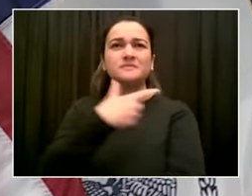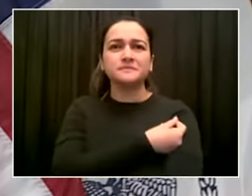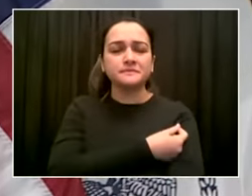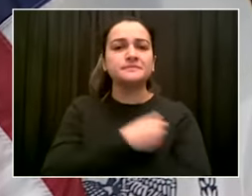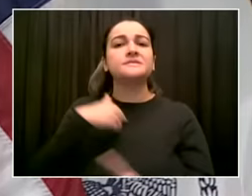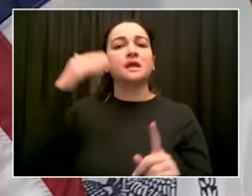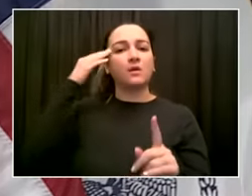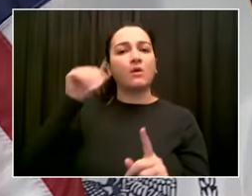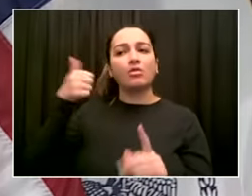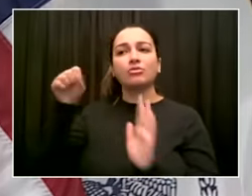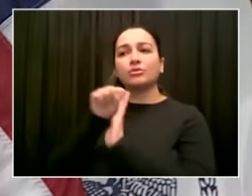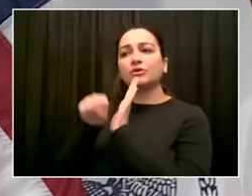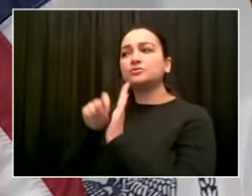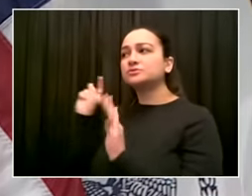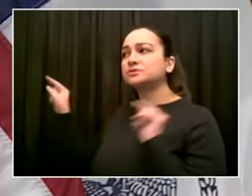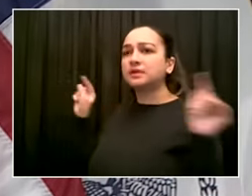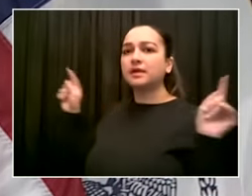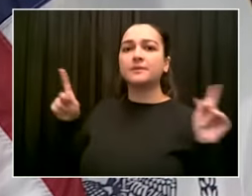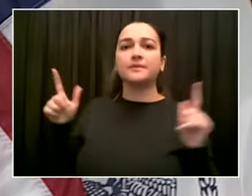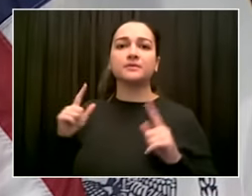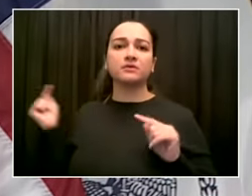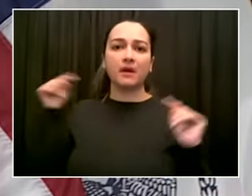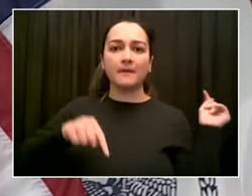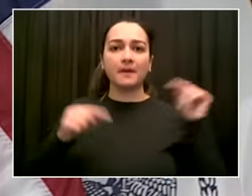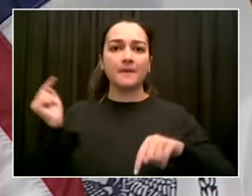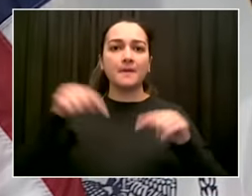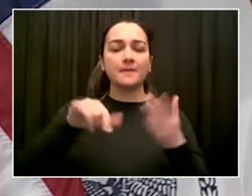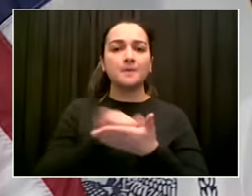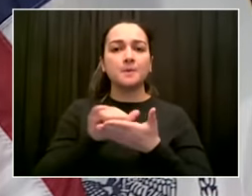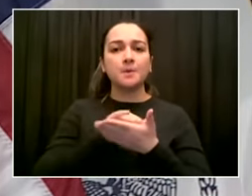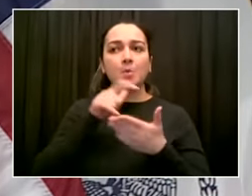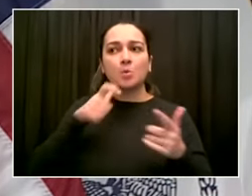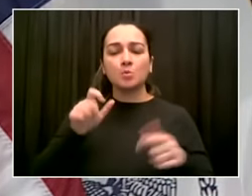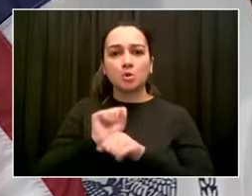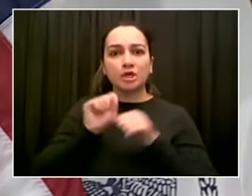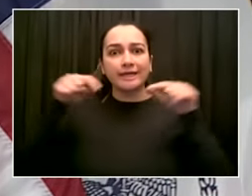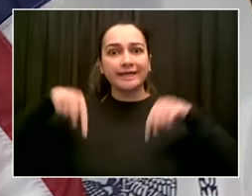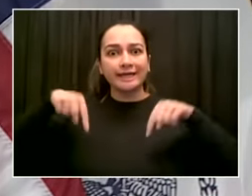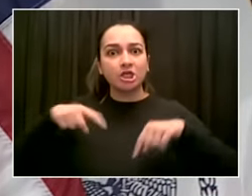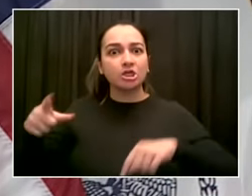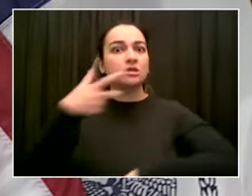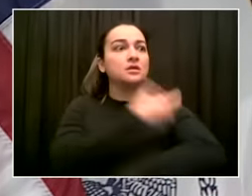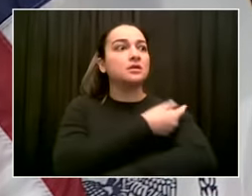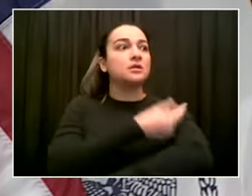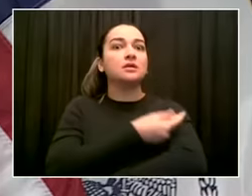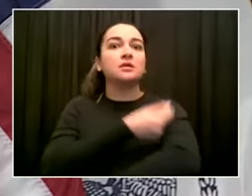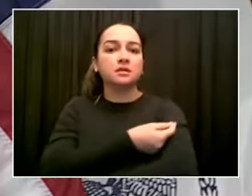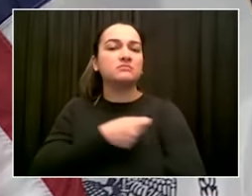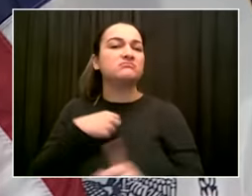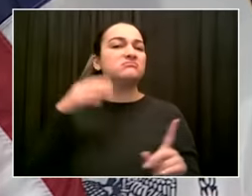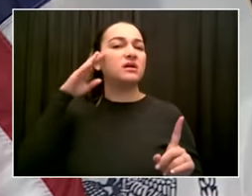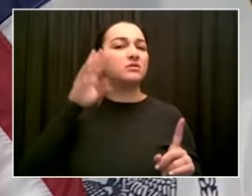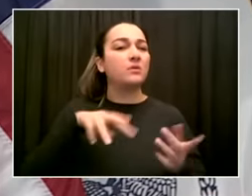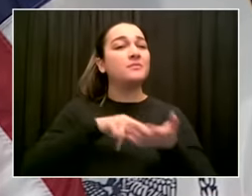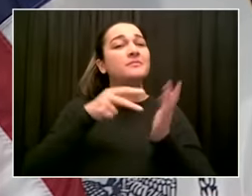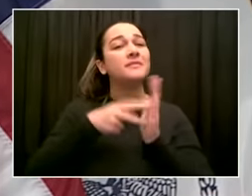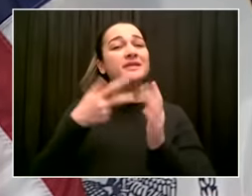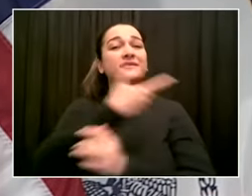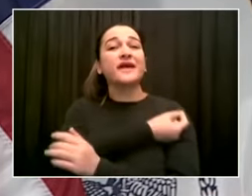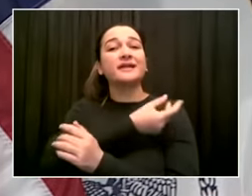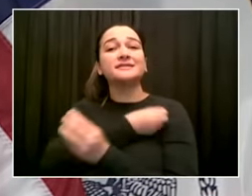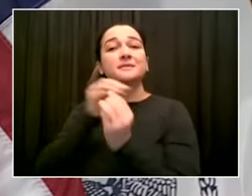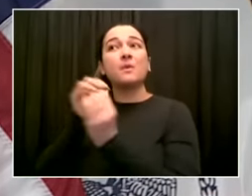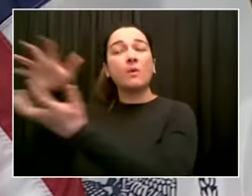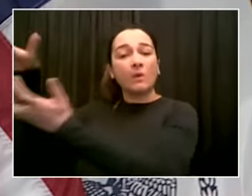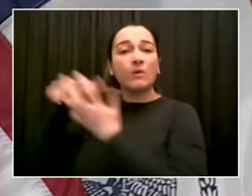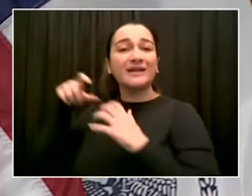That has to be reflected in the federal allotment, which needs to grow for New York City and in the way the state manages it. And the